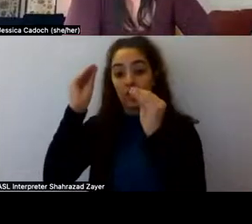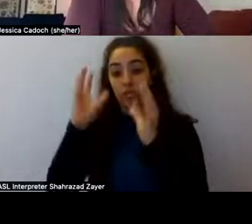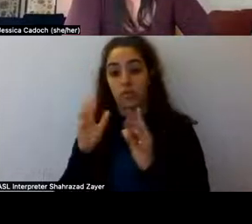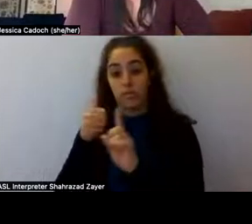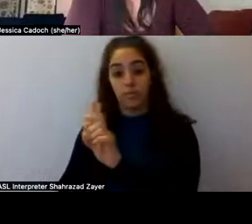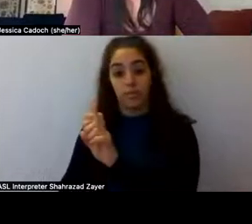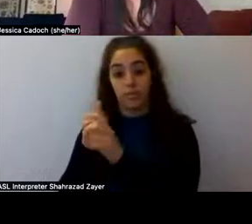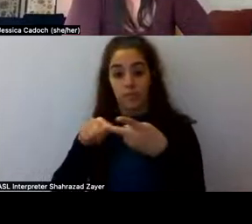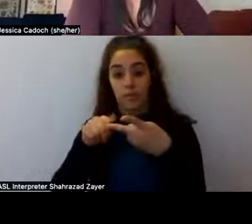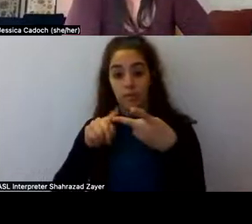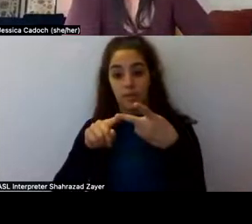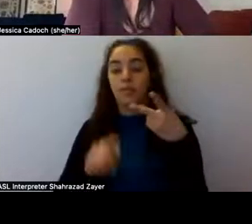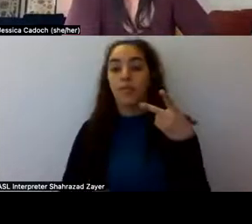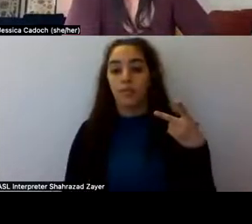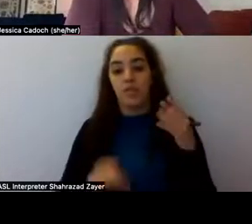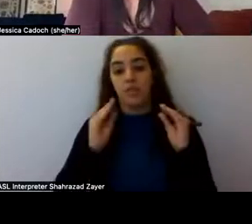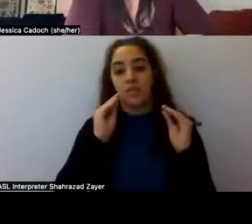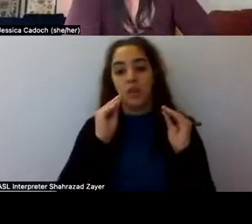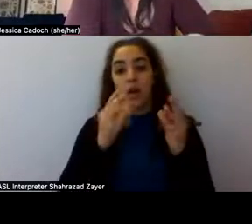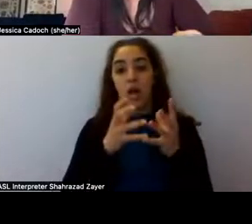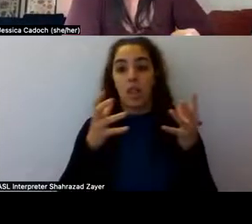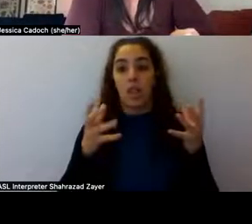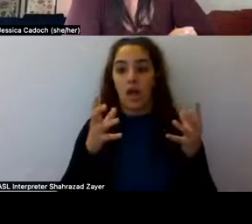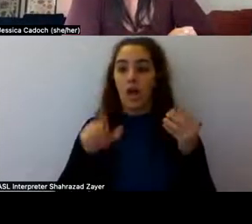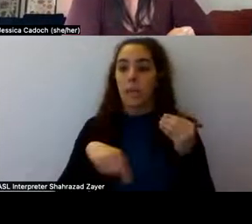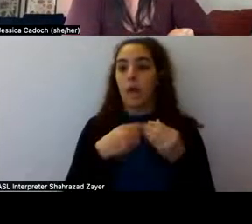um, and taught a lot about, um,